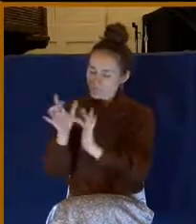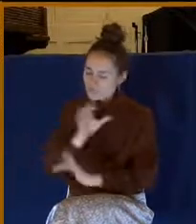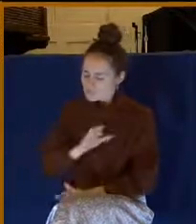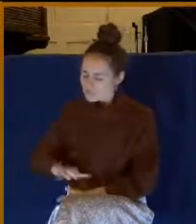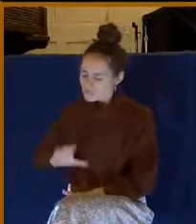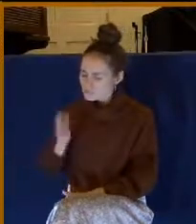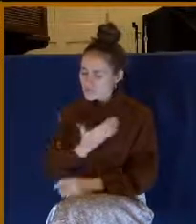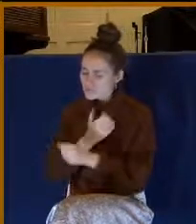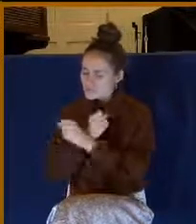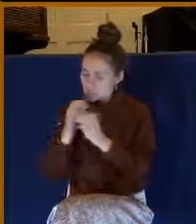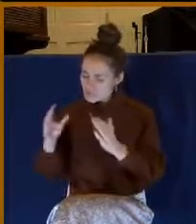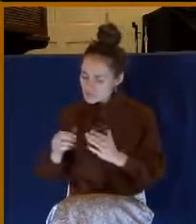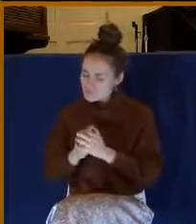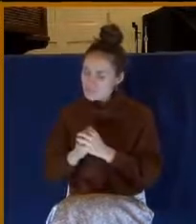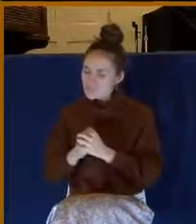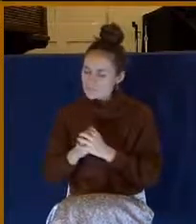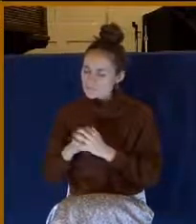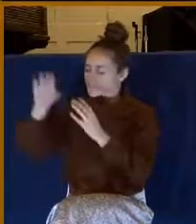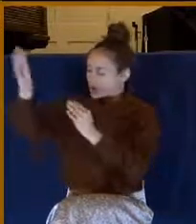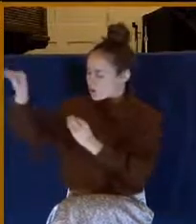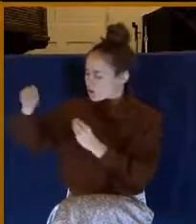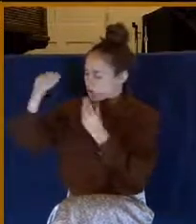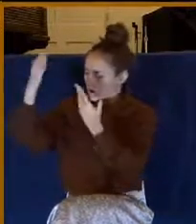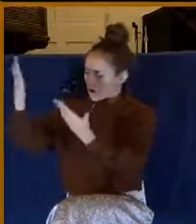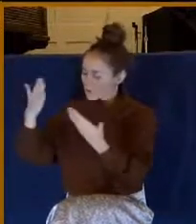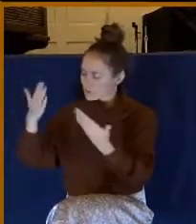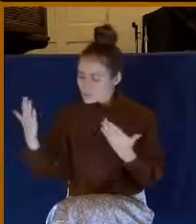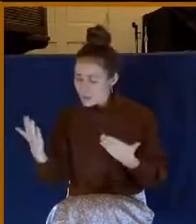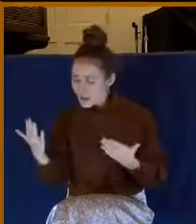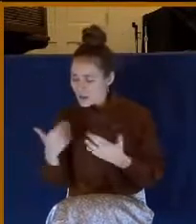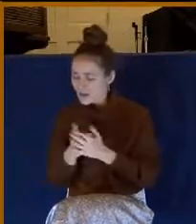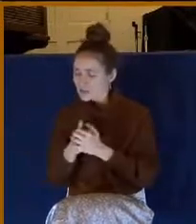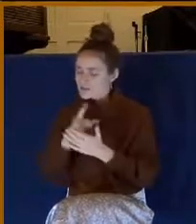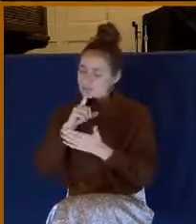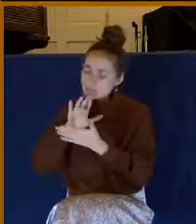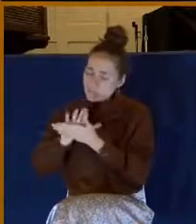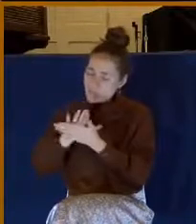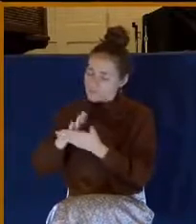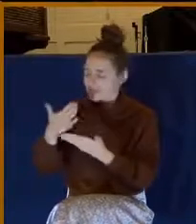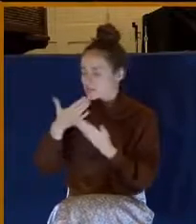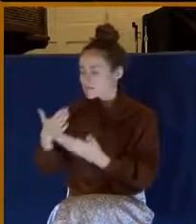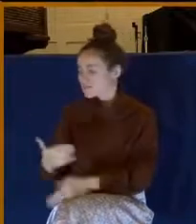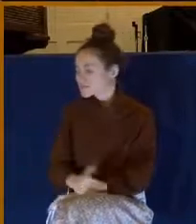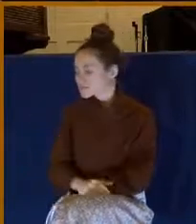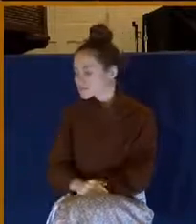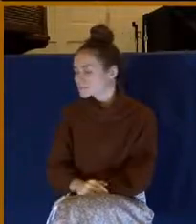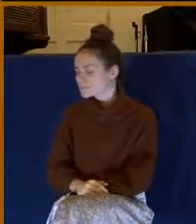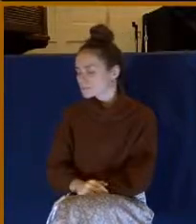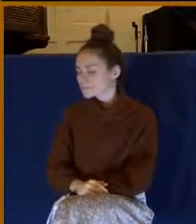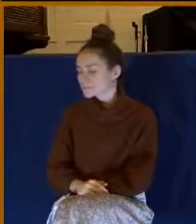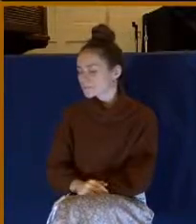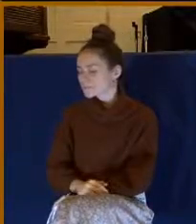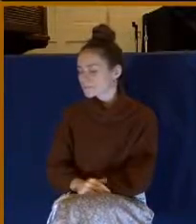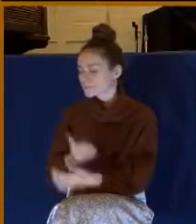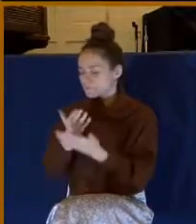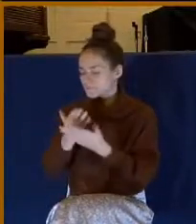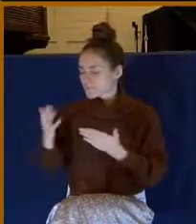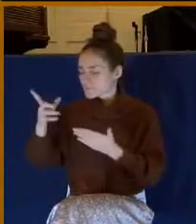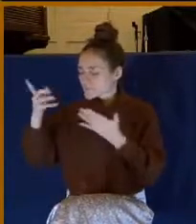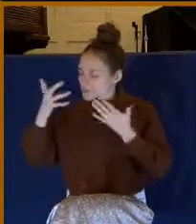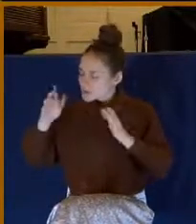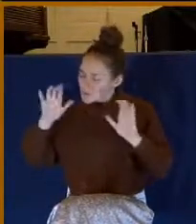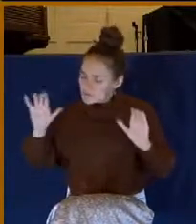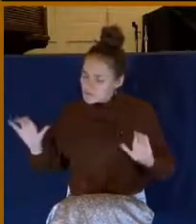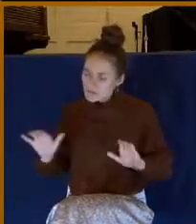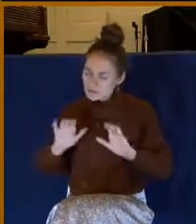and we offer unto you the sacrifice of praise and thanksgiving for what you've done to